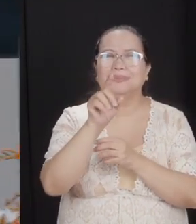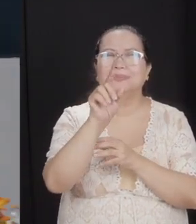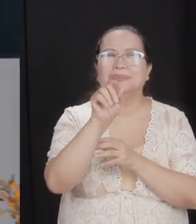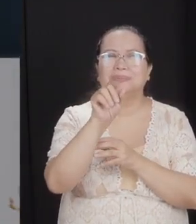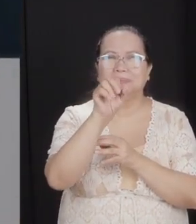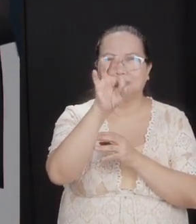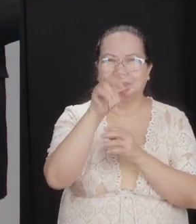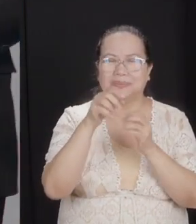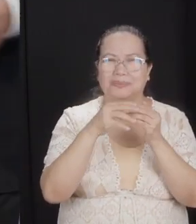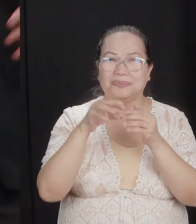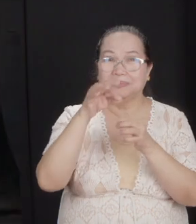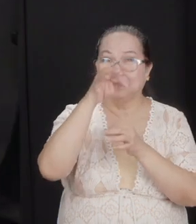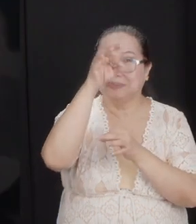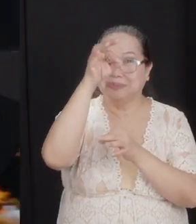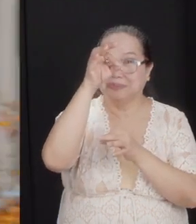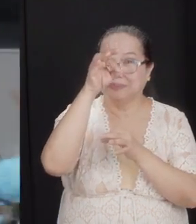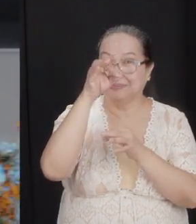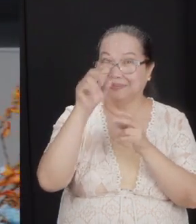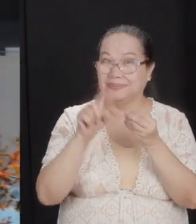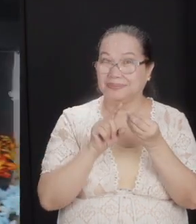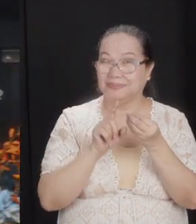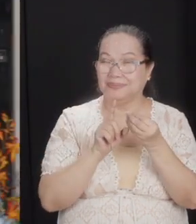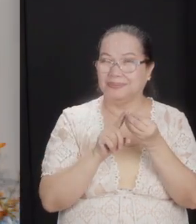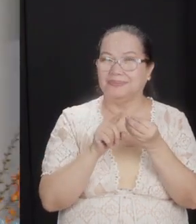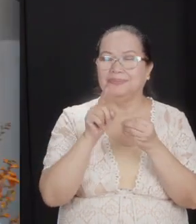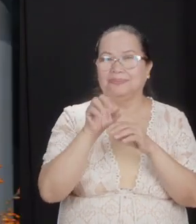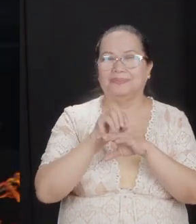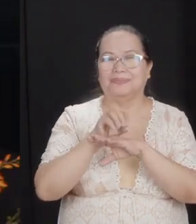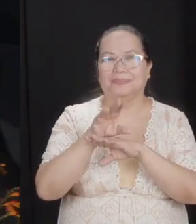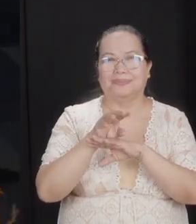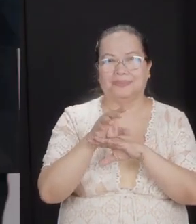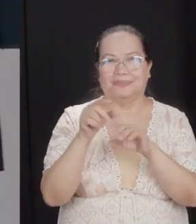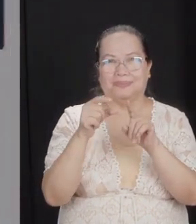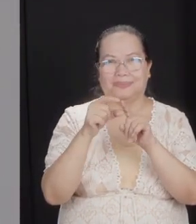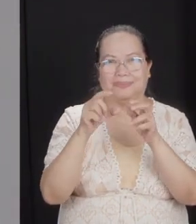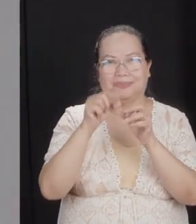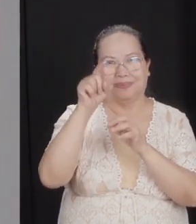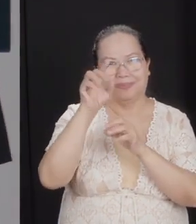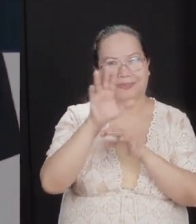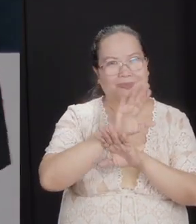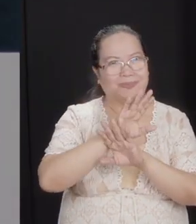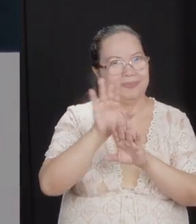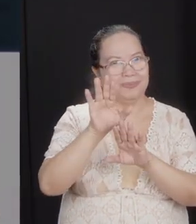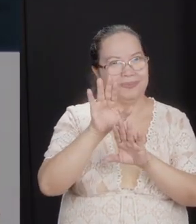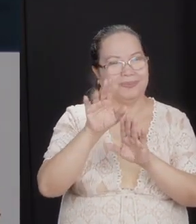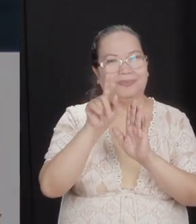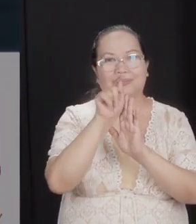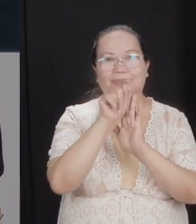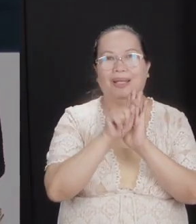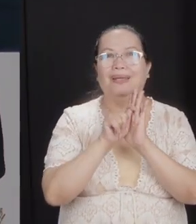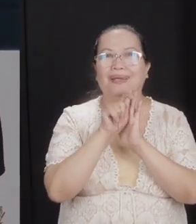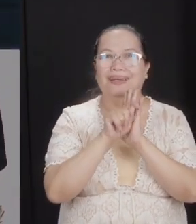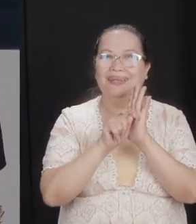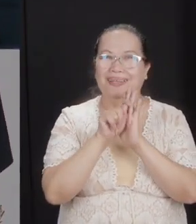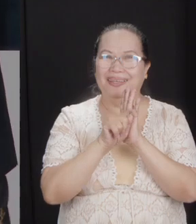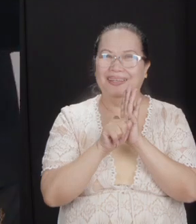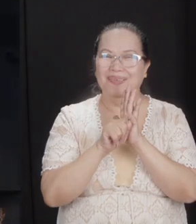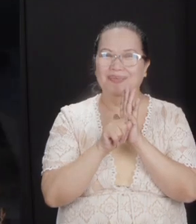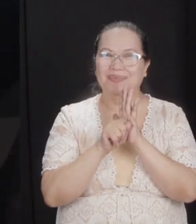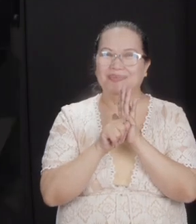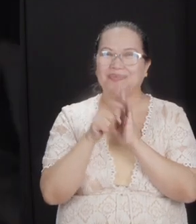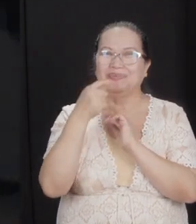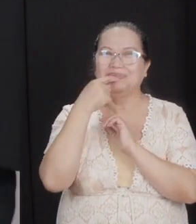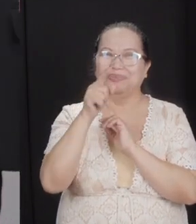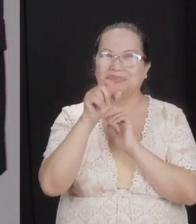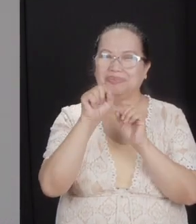have a spiritual issue? First of all, I advise you to go to the Word of God. Do not go to YouTube. Do not go to